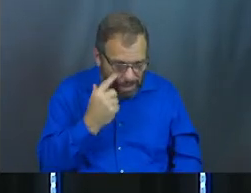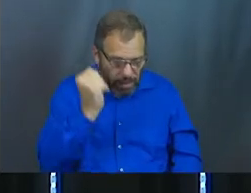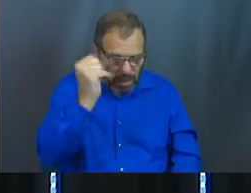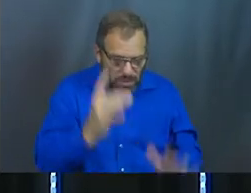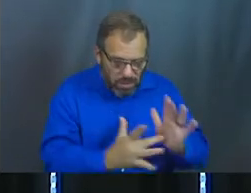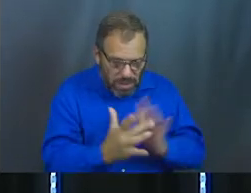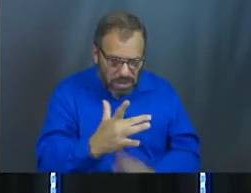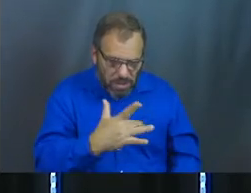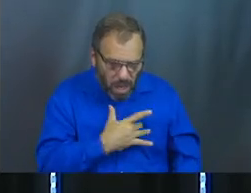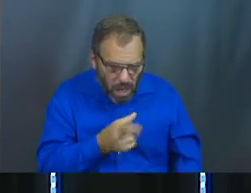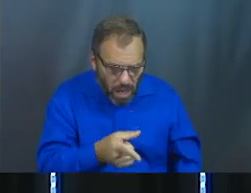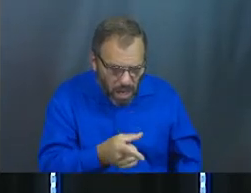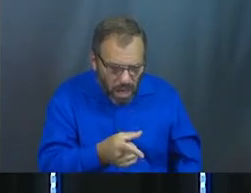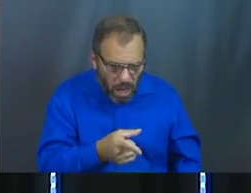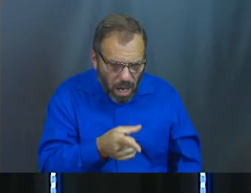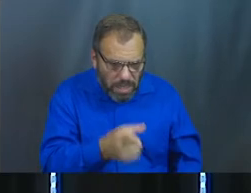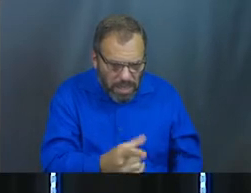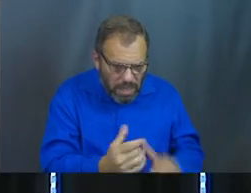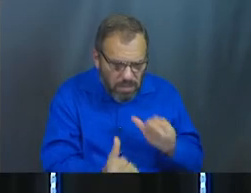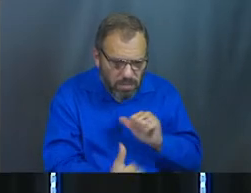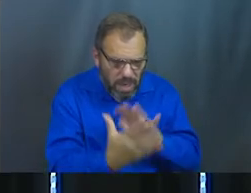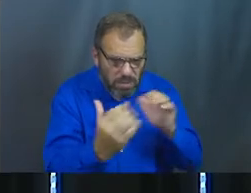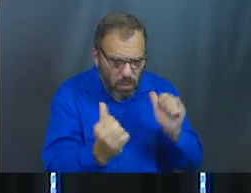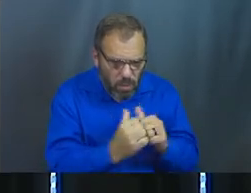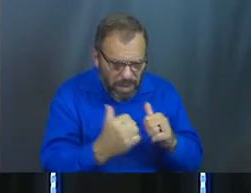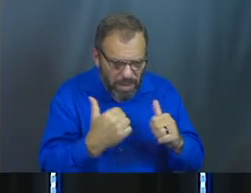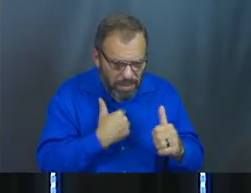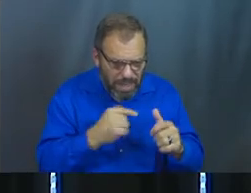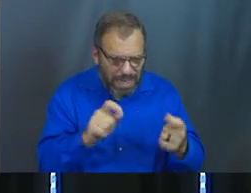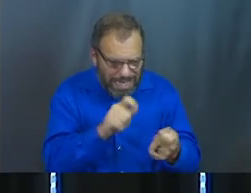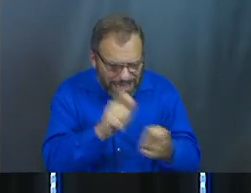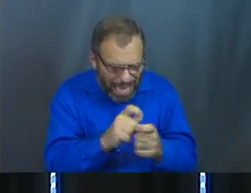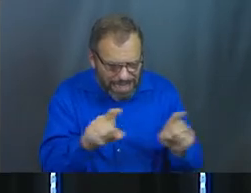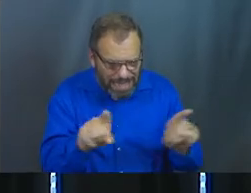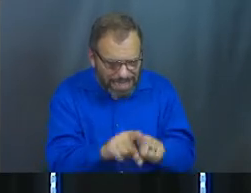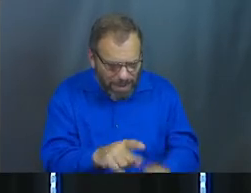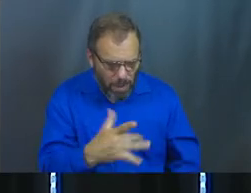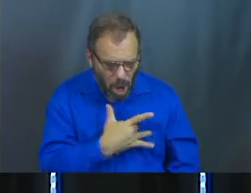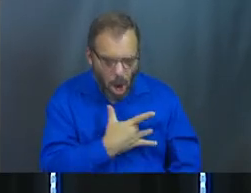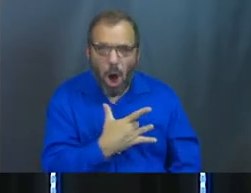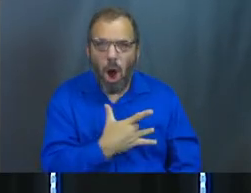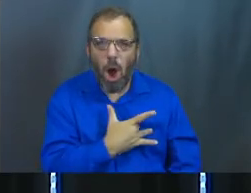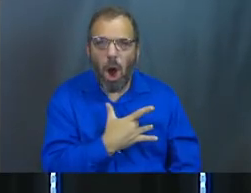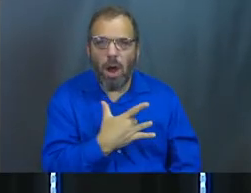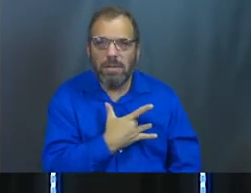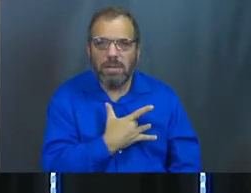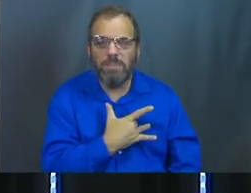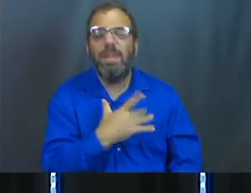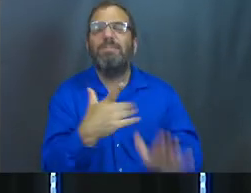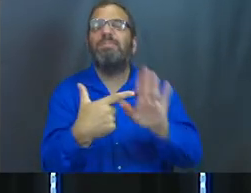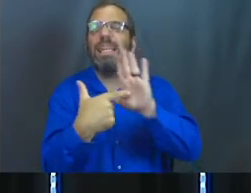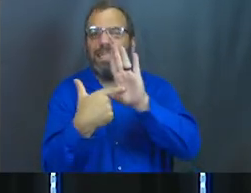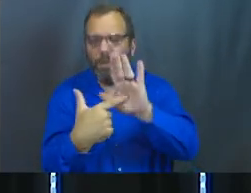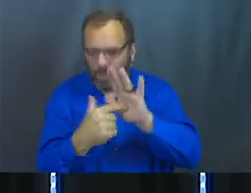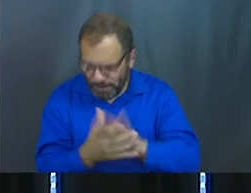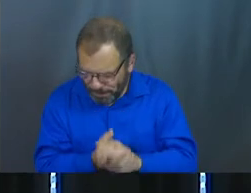again and to realize that he is present with you with the same exact heart? For instance,